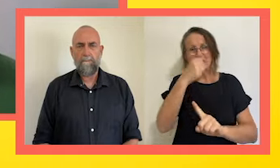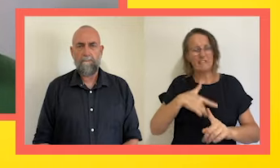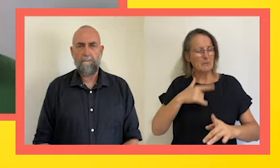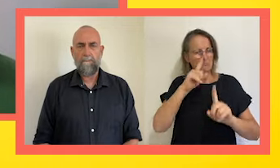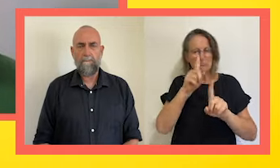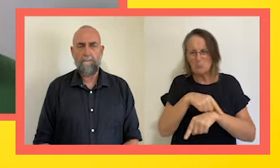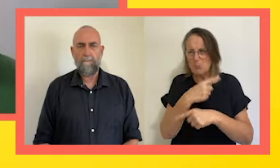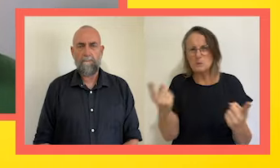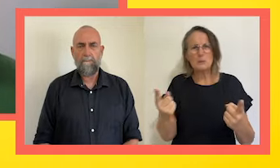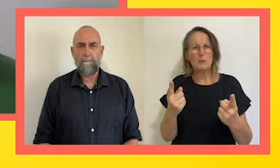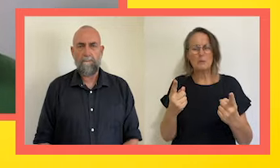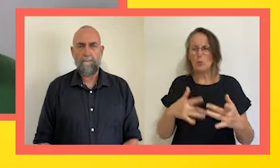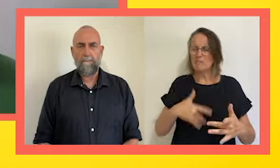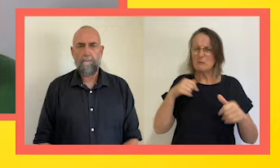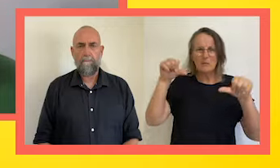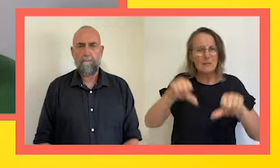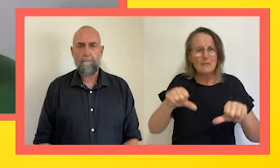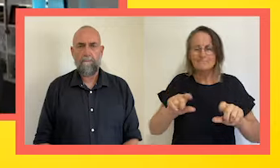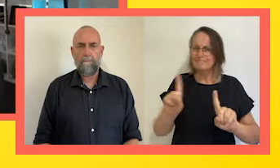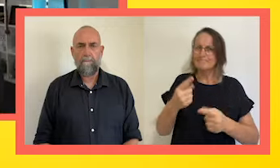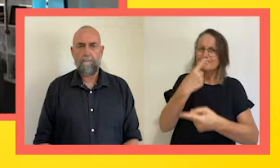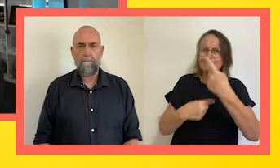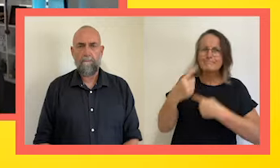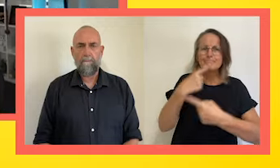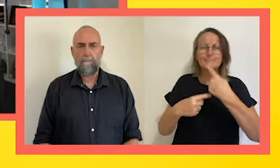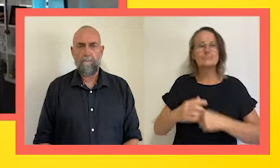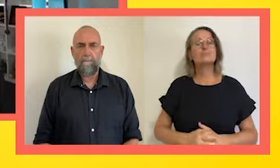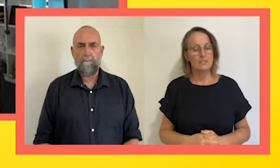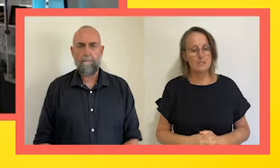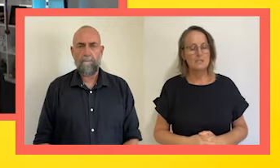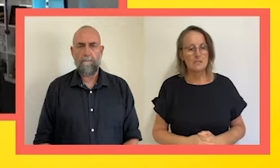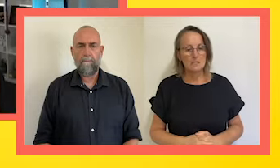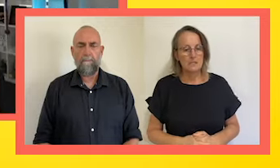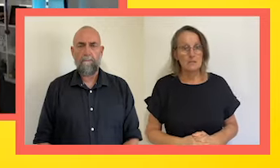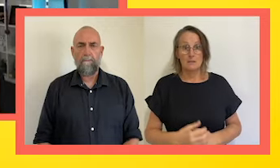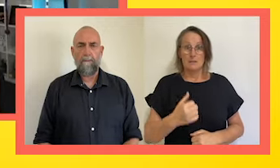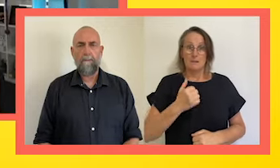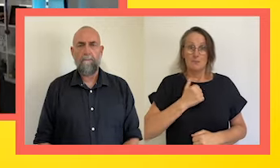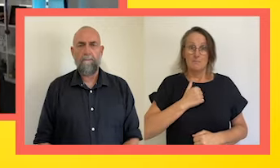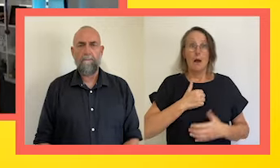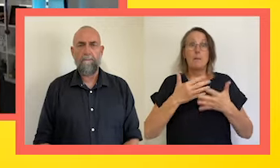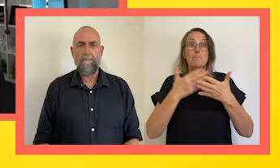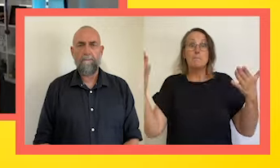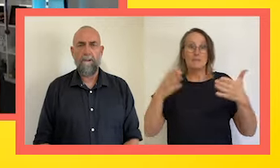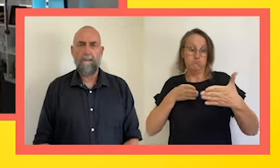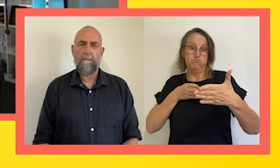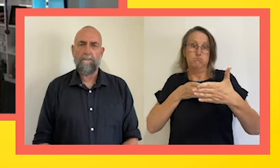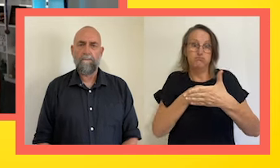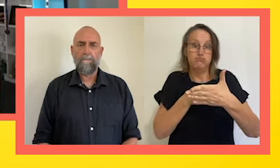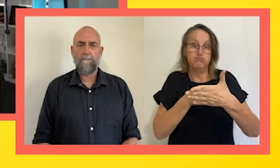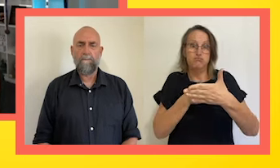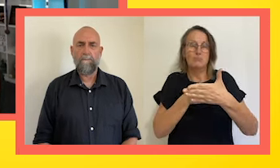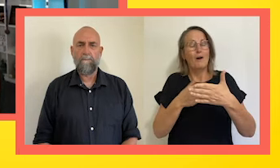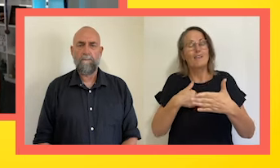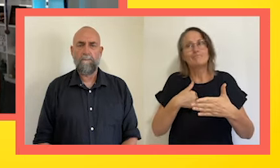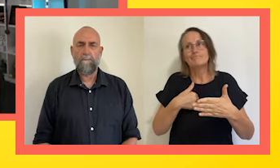about it? And have you gone about it? So my one of my biggest hurdles, I've actually found time and again,